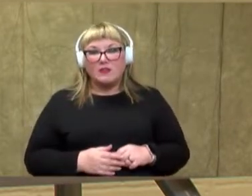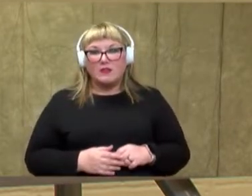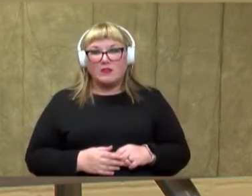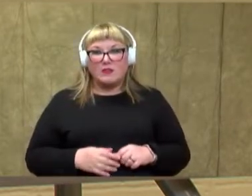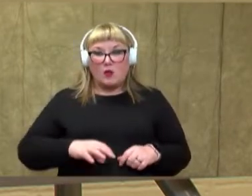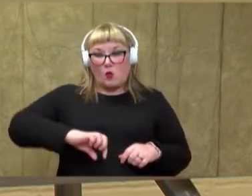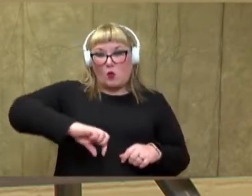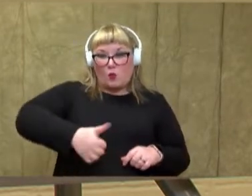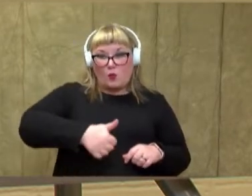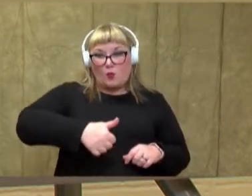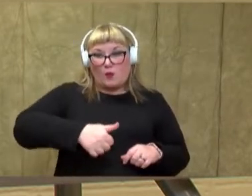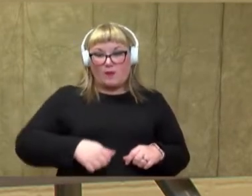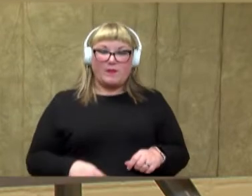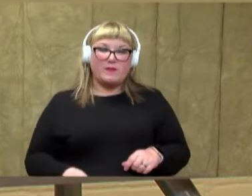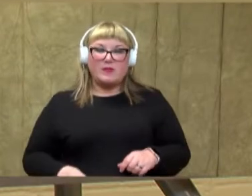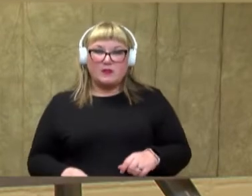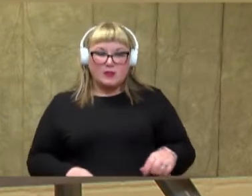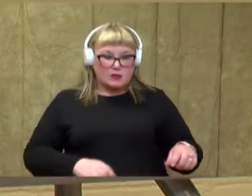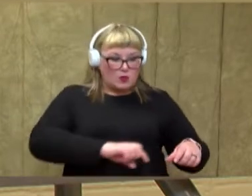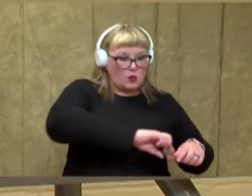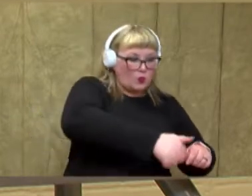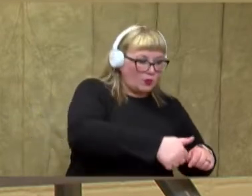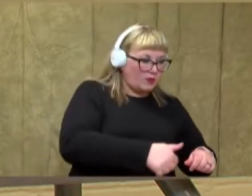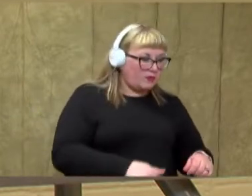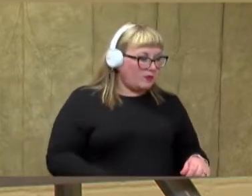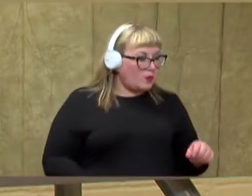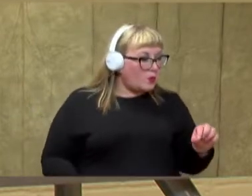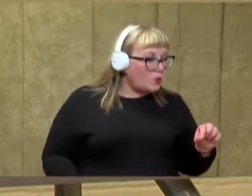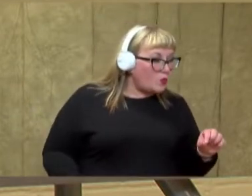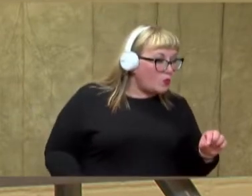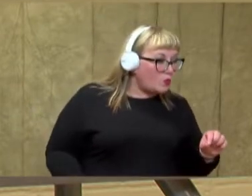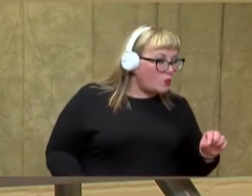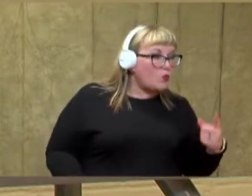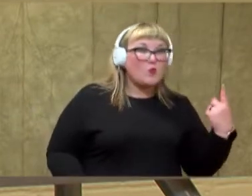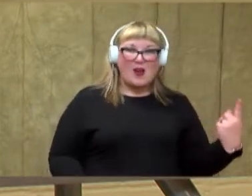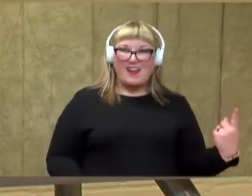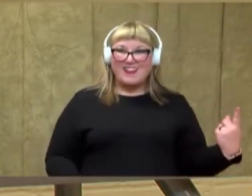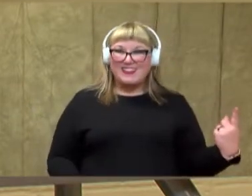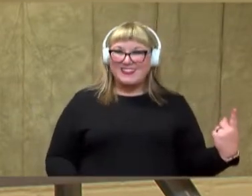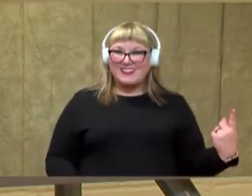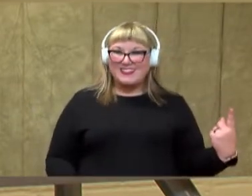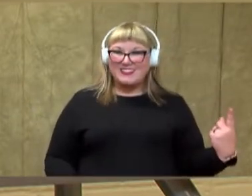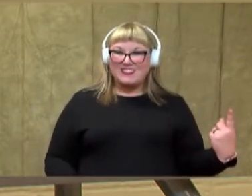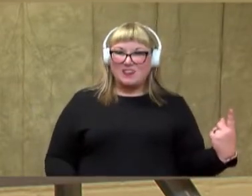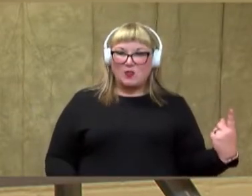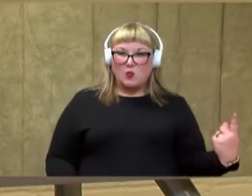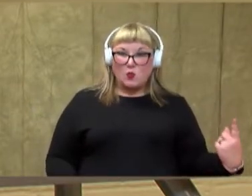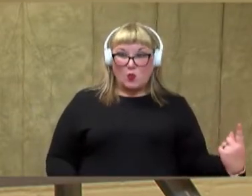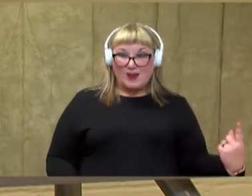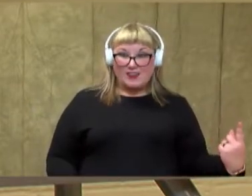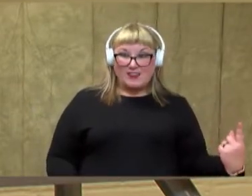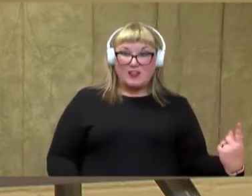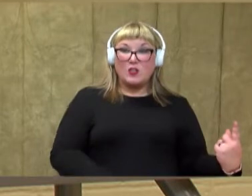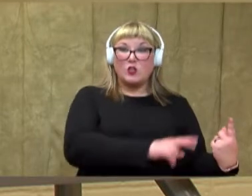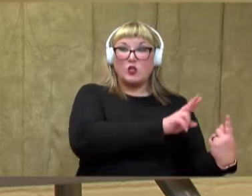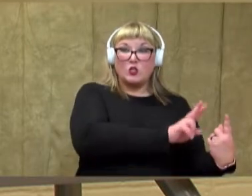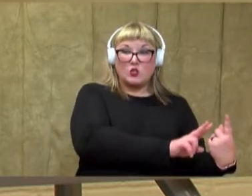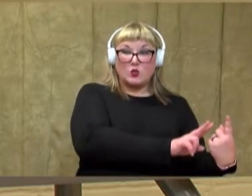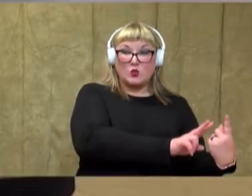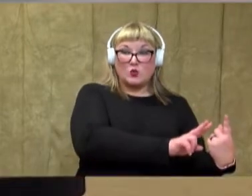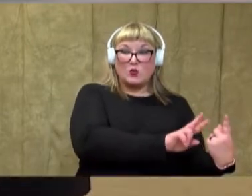and count on by spinning. right, let's spin and it lands on 1. So let's count on from 1,